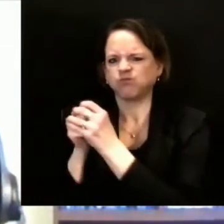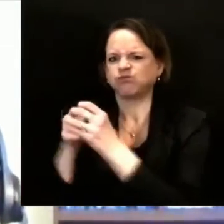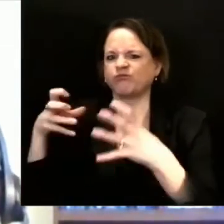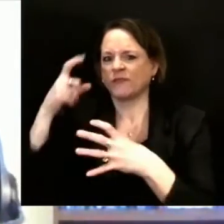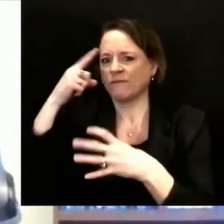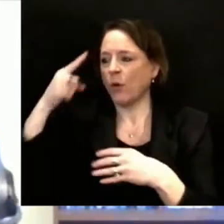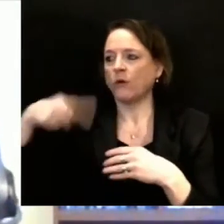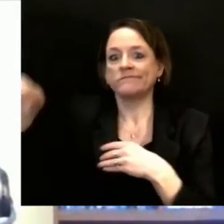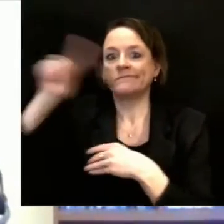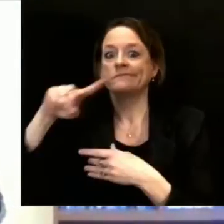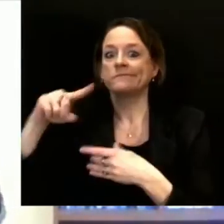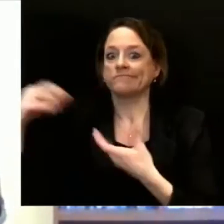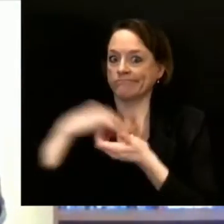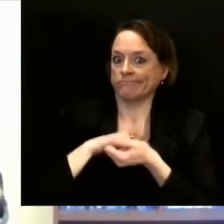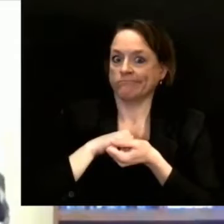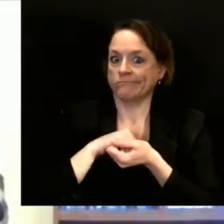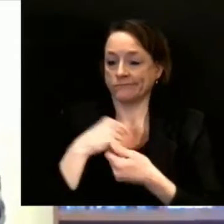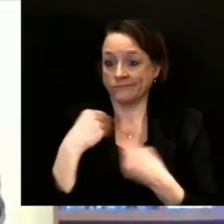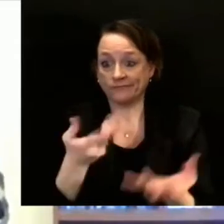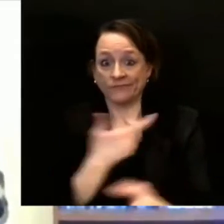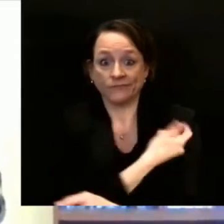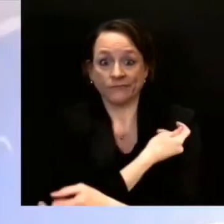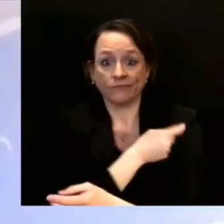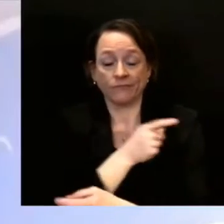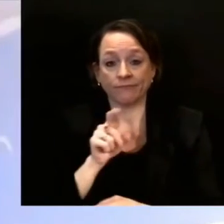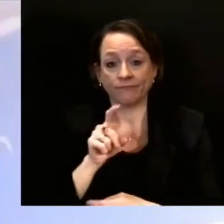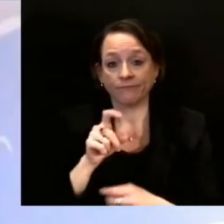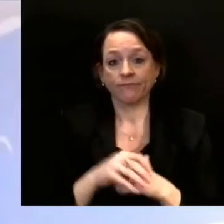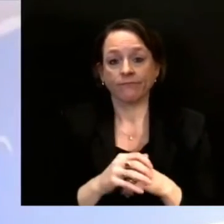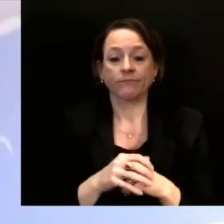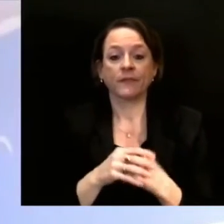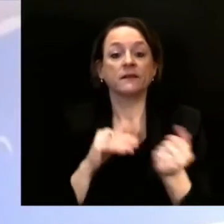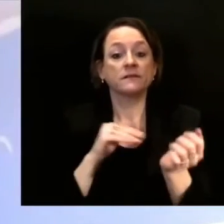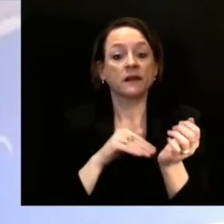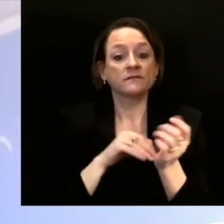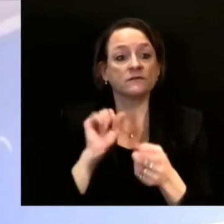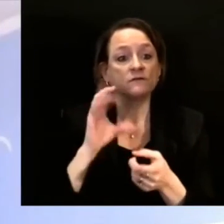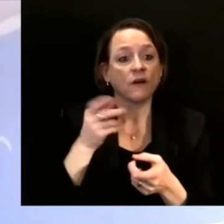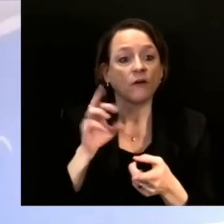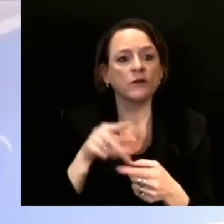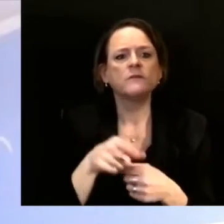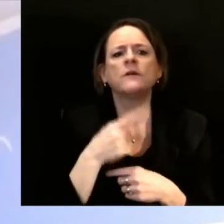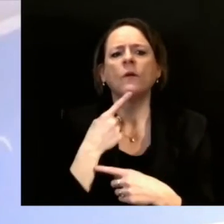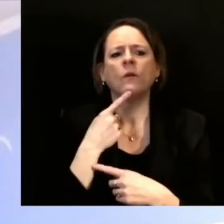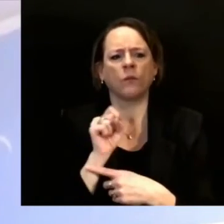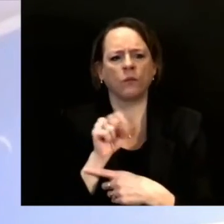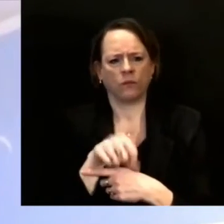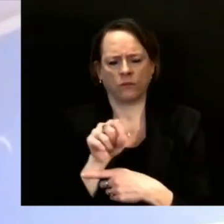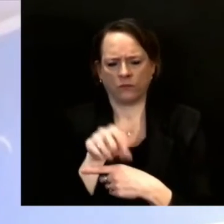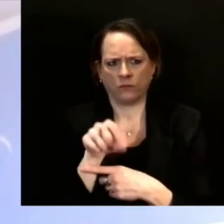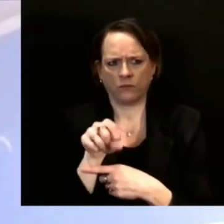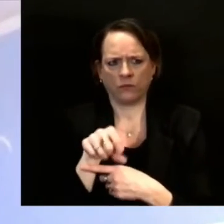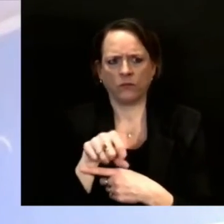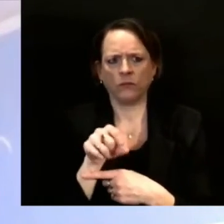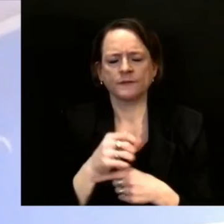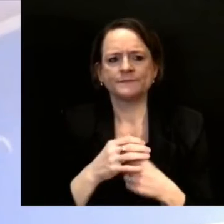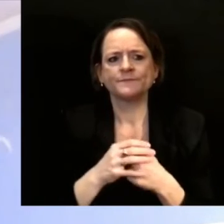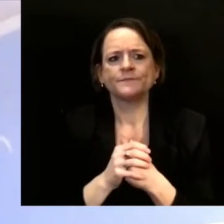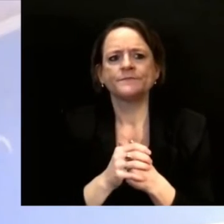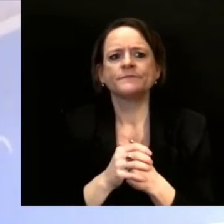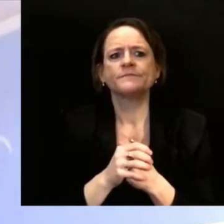let me turn to you for that question. Sure. So independent pharmacies really are a key player in this whole